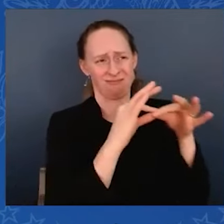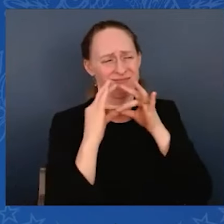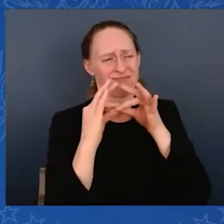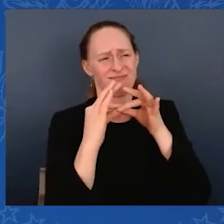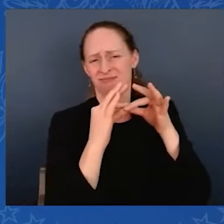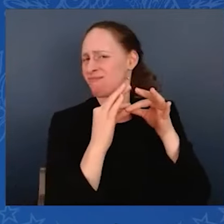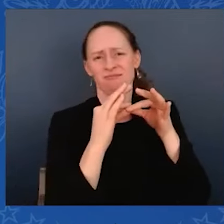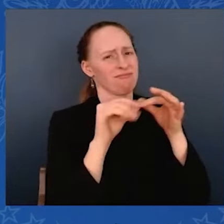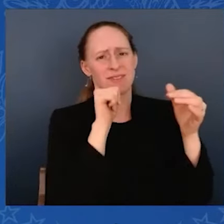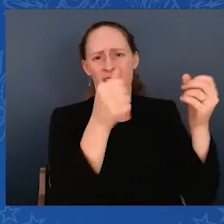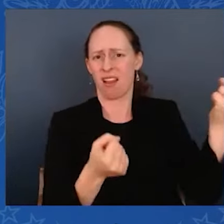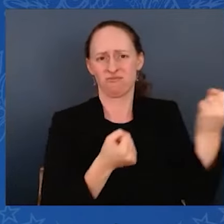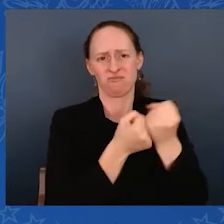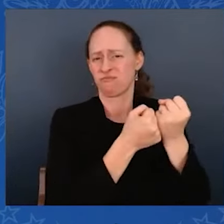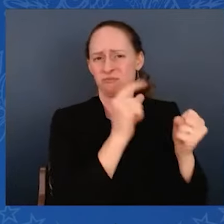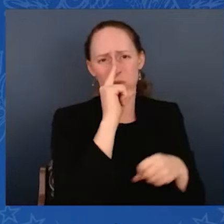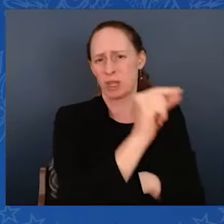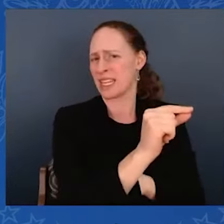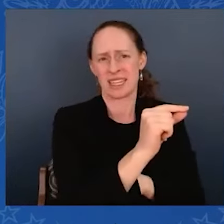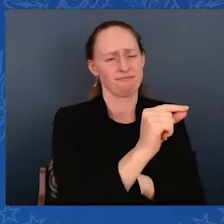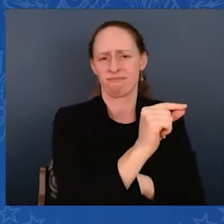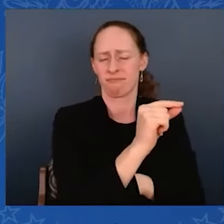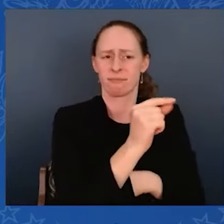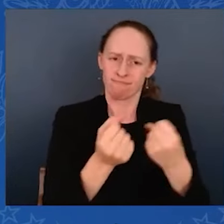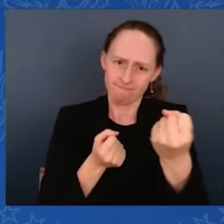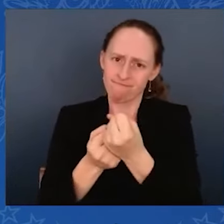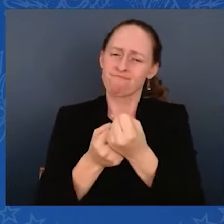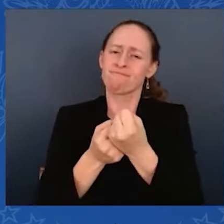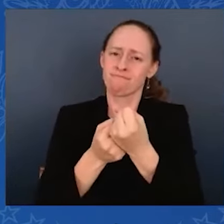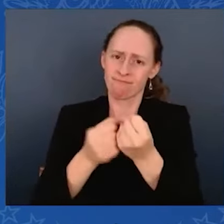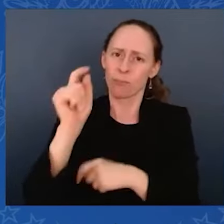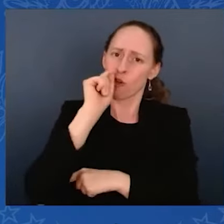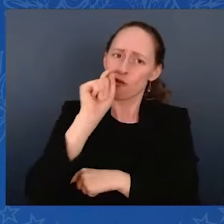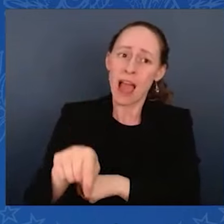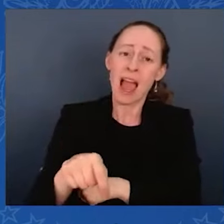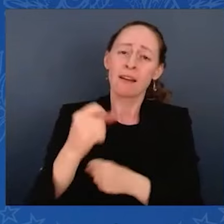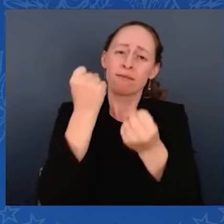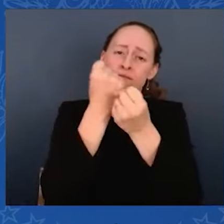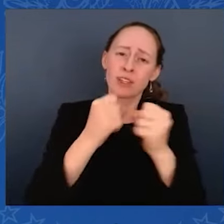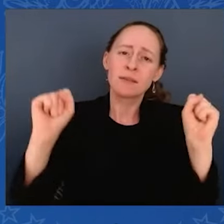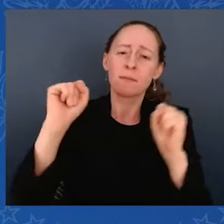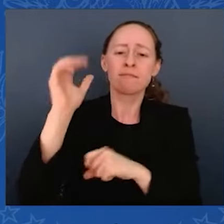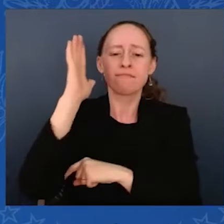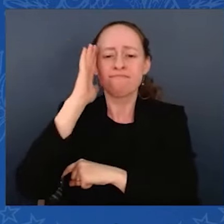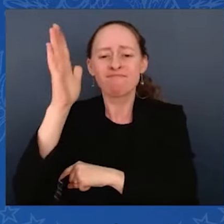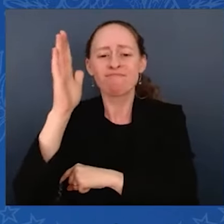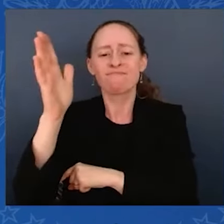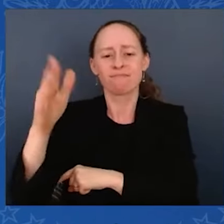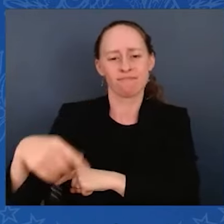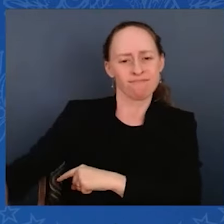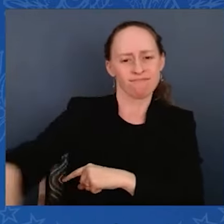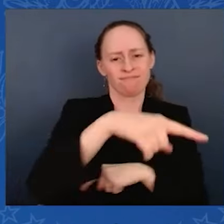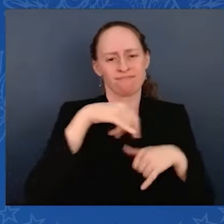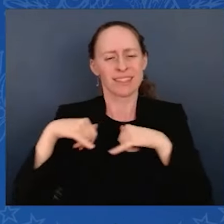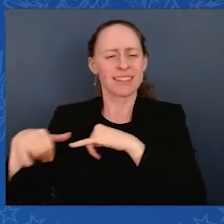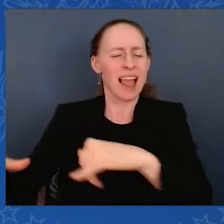ITS FREEDOM AND ITS FUTURE. WE ARE UNITED BEHIND A VISION OF THE WORLD WHERE FREE COUNTRIES LIKE UKRAINE DO NOT HAVE TO FEAR AGGRESSION